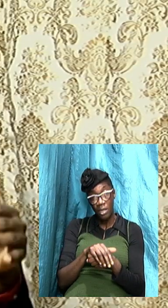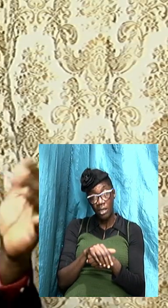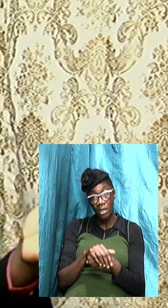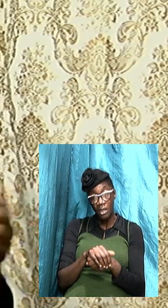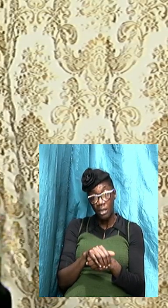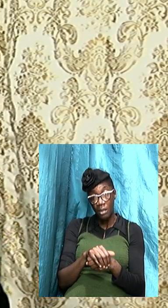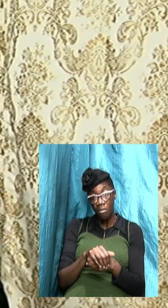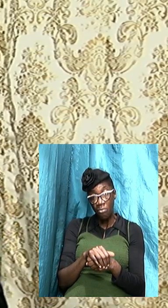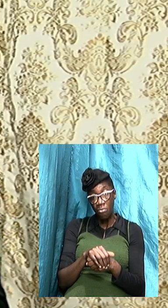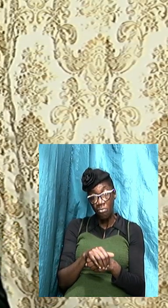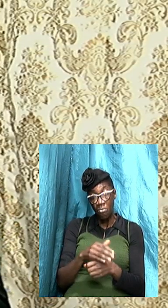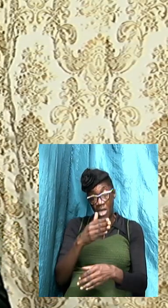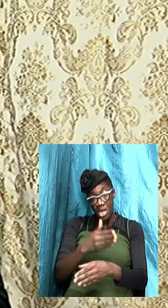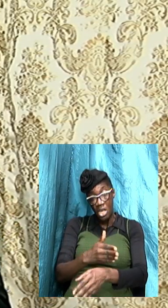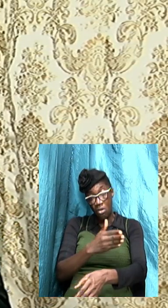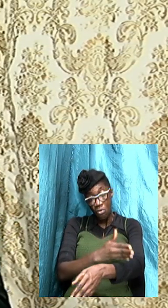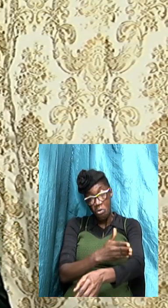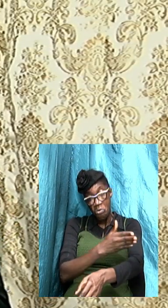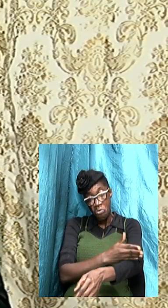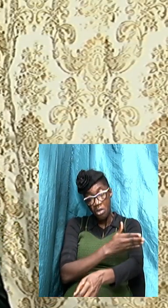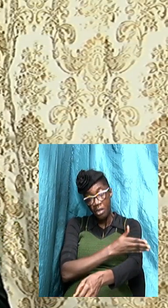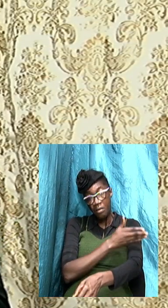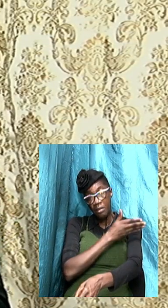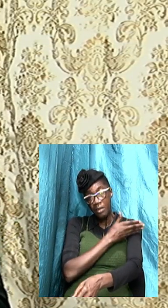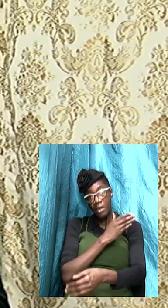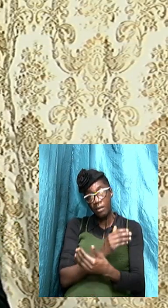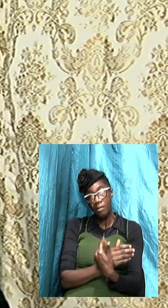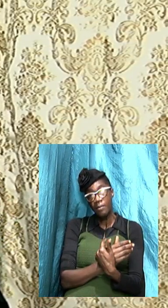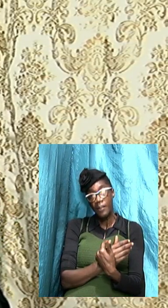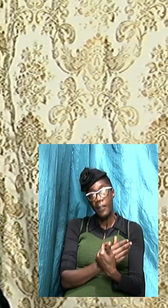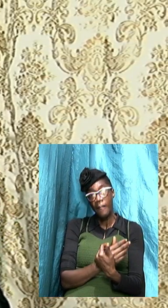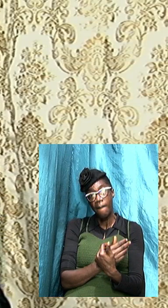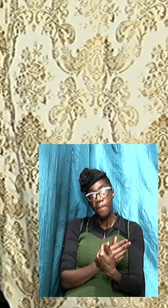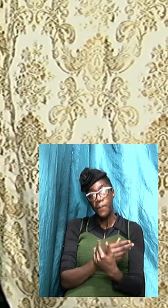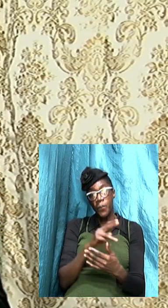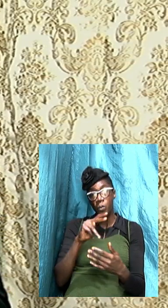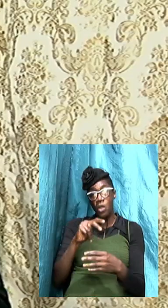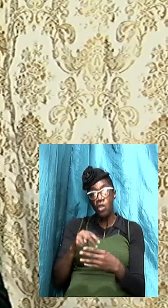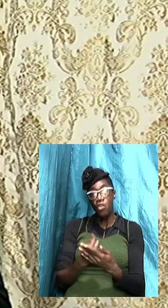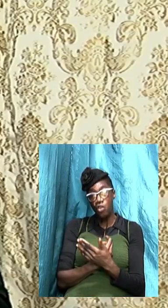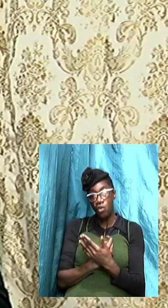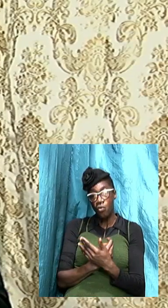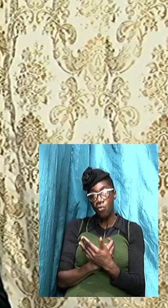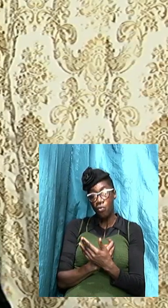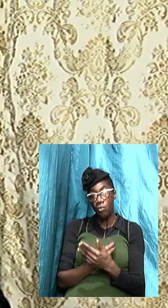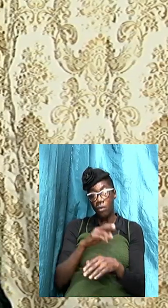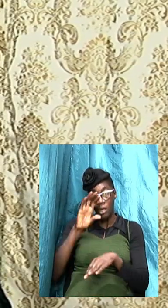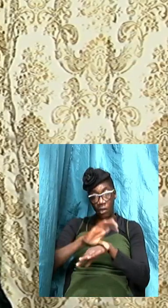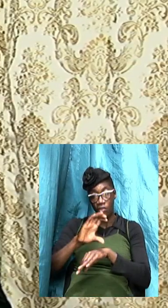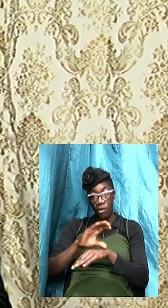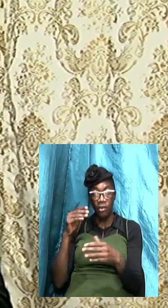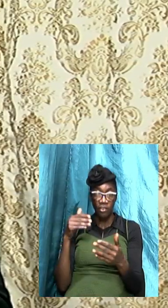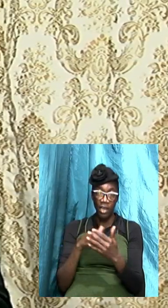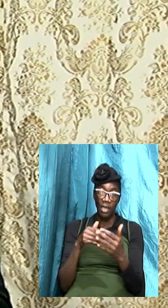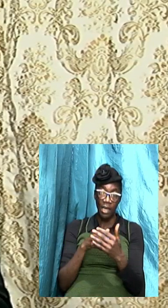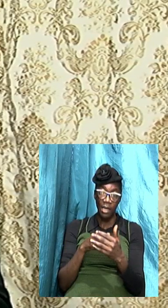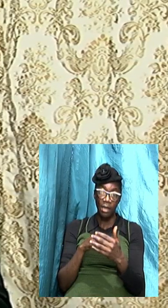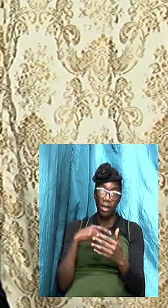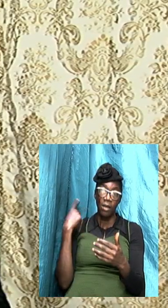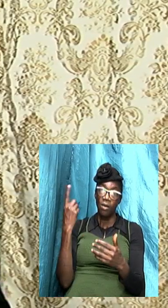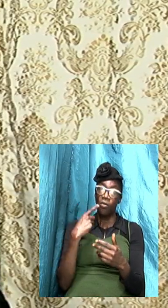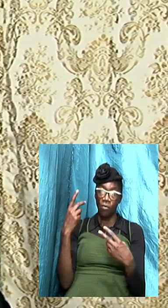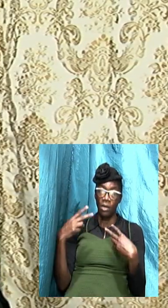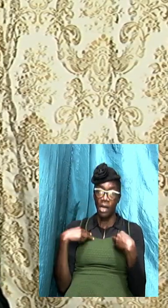cases are increasing and you know there are new measures so now in church again we can